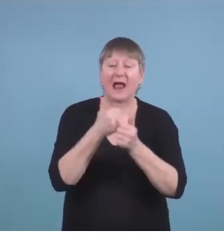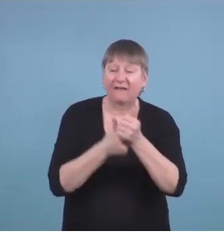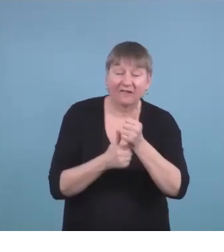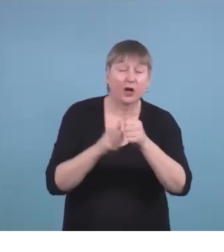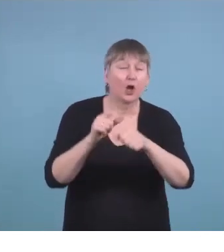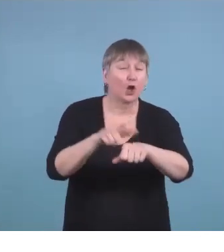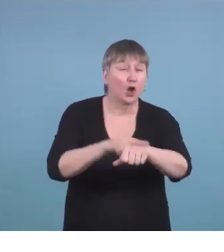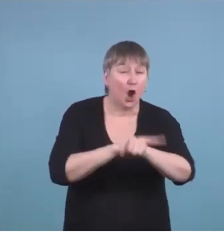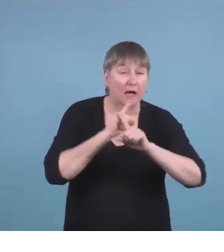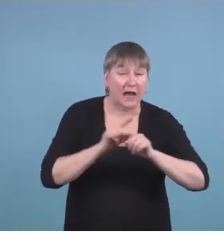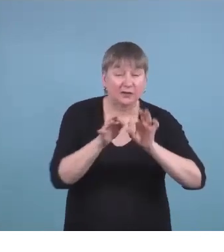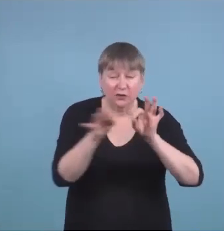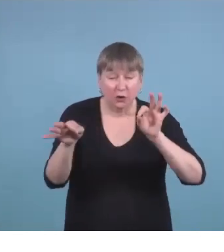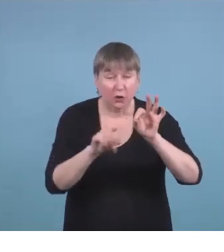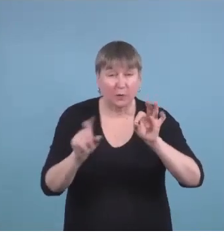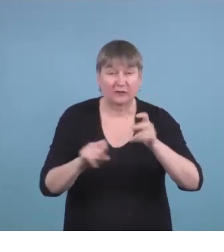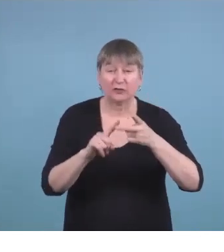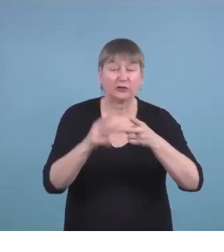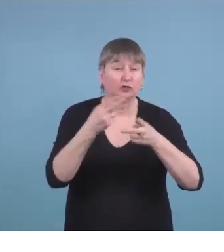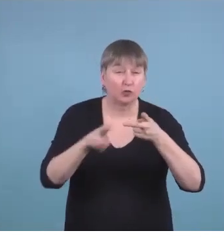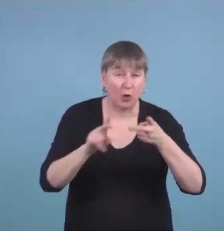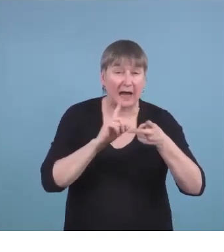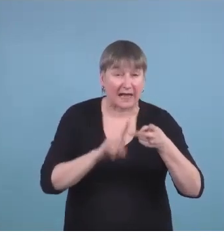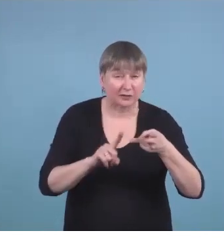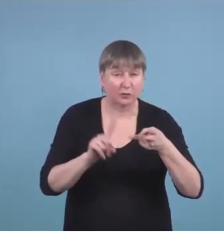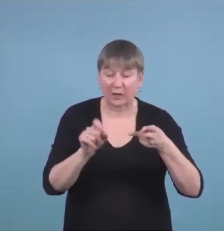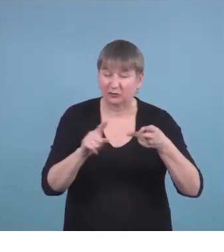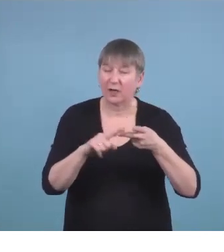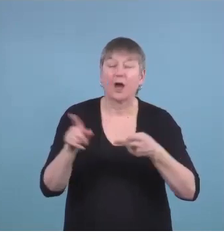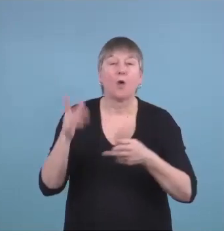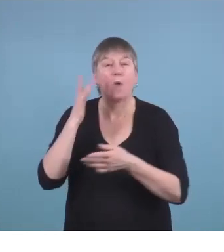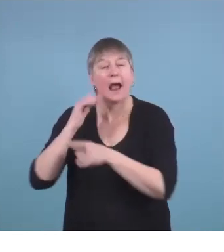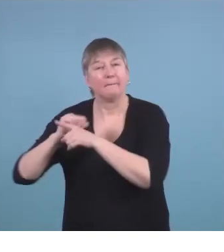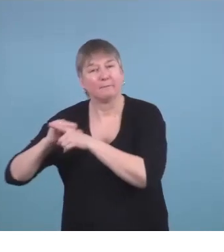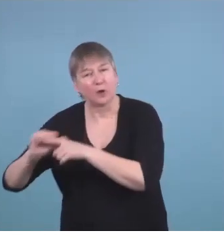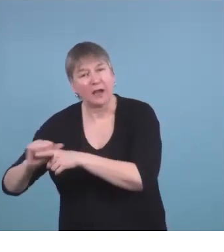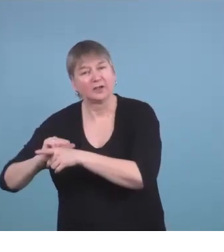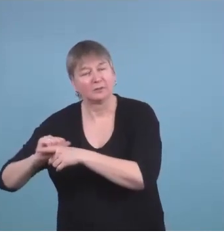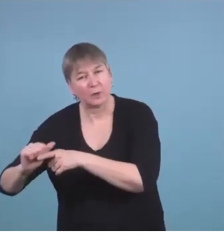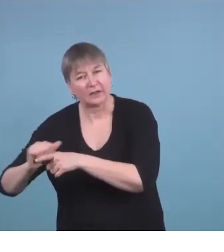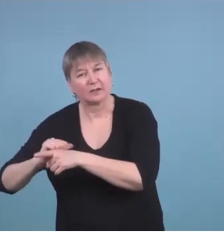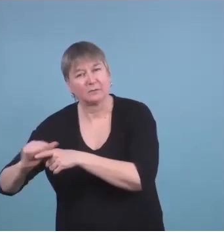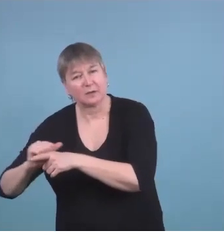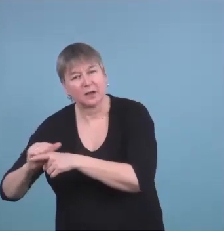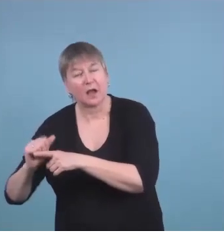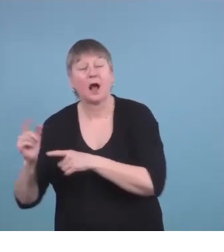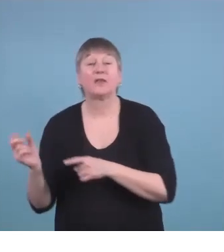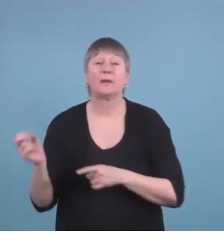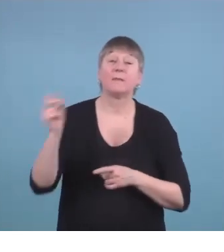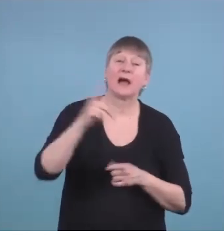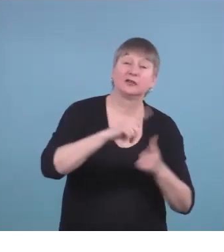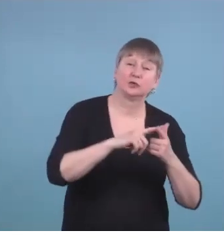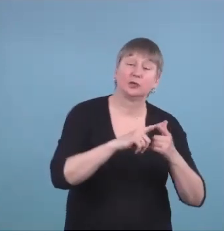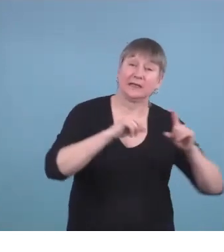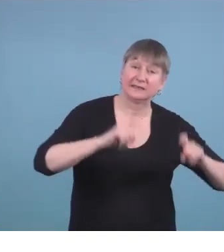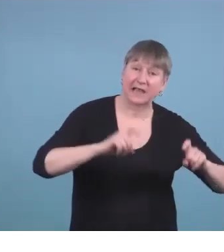question so that they had practiced it so much they had the system down pat.